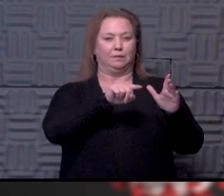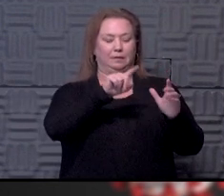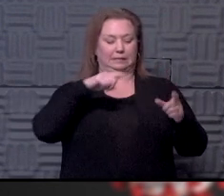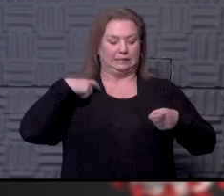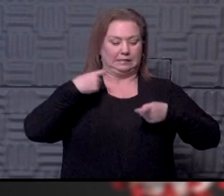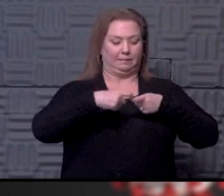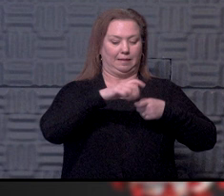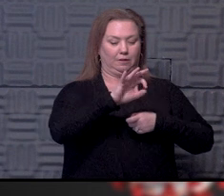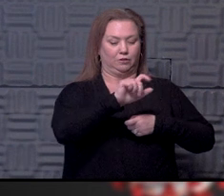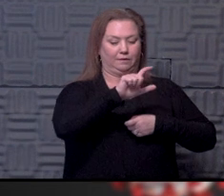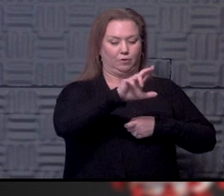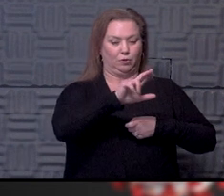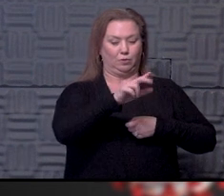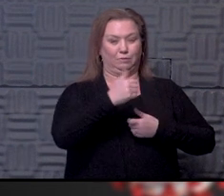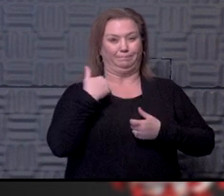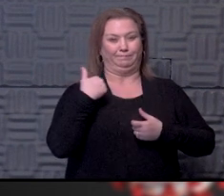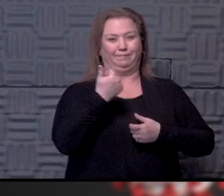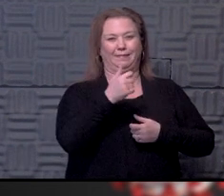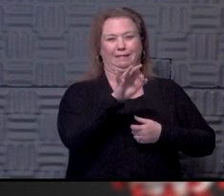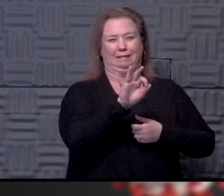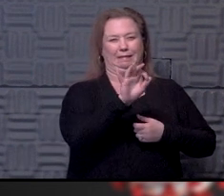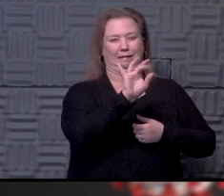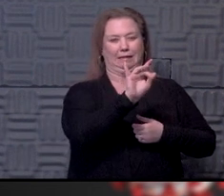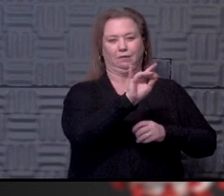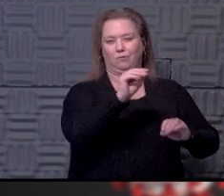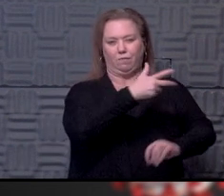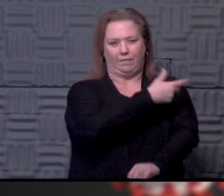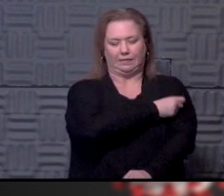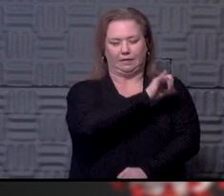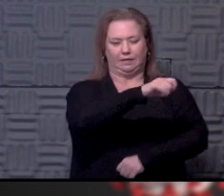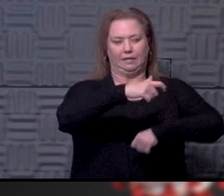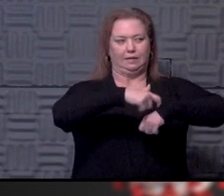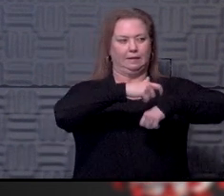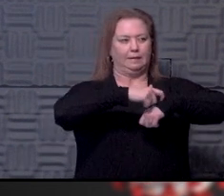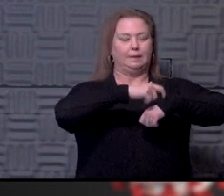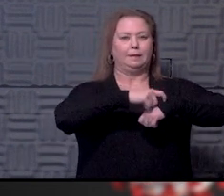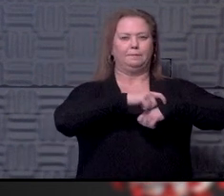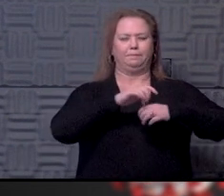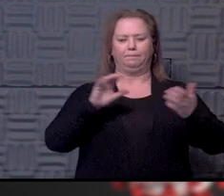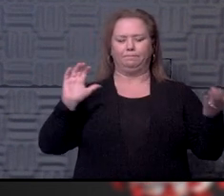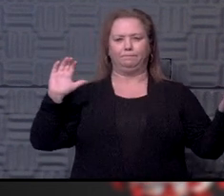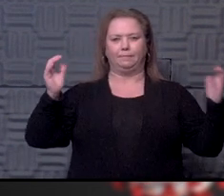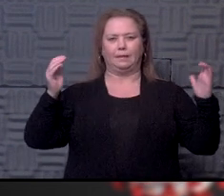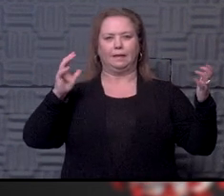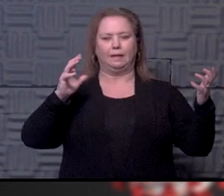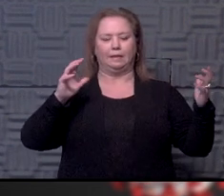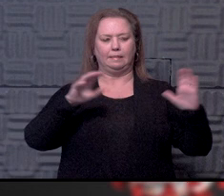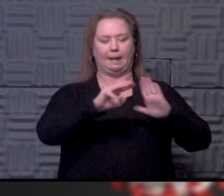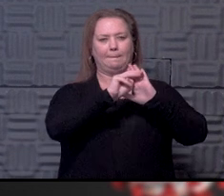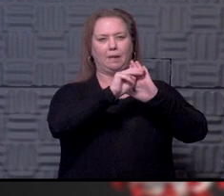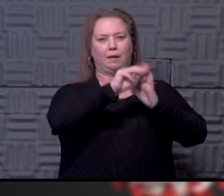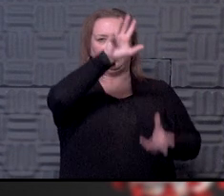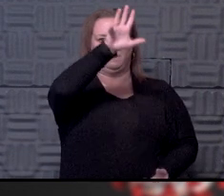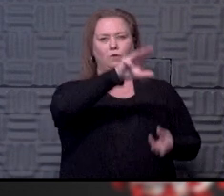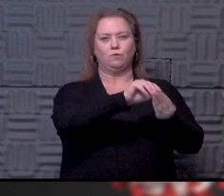Spanish flu back in 1918. There were no vaccinations for the Spanish flu. What does that modeling show for total expected